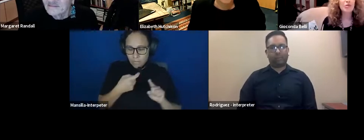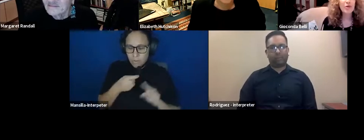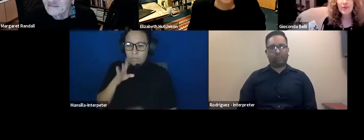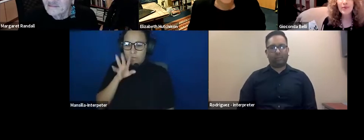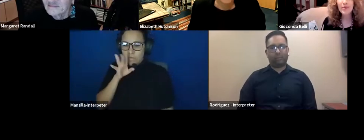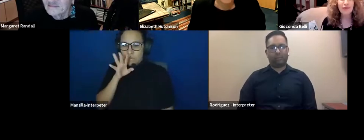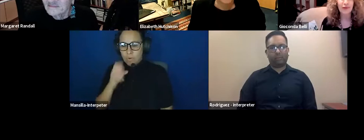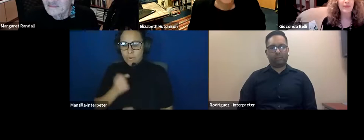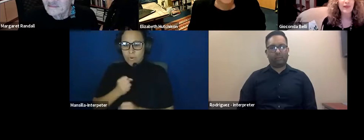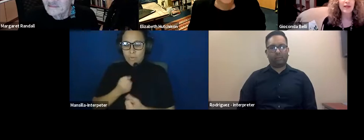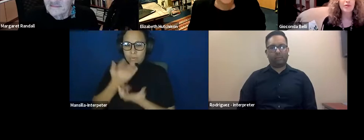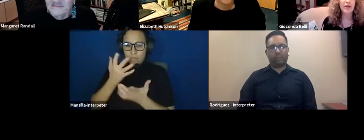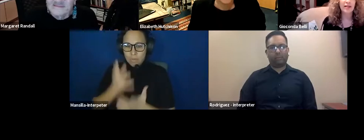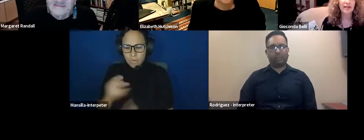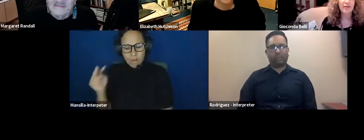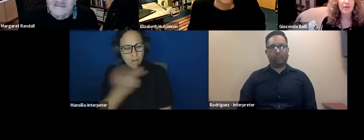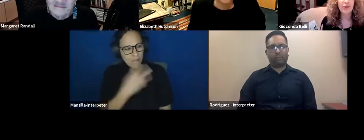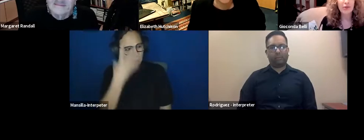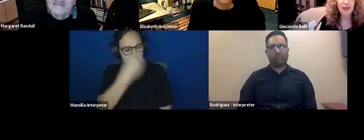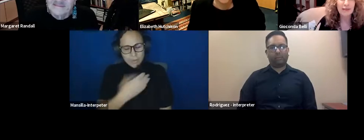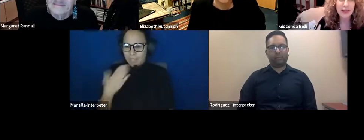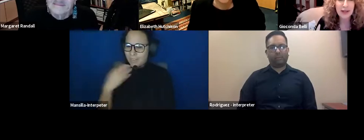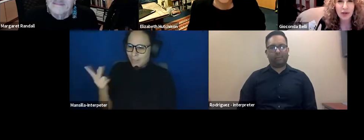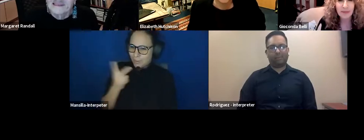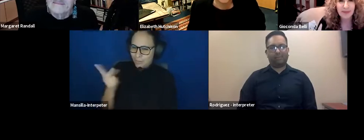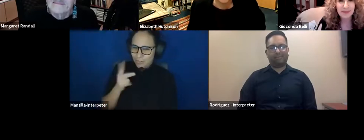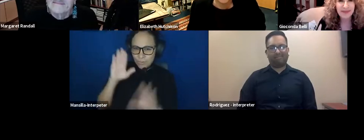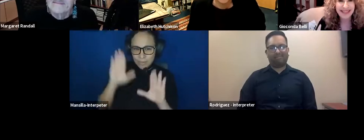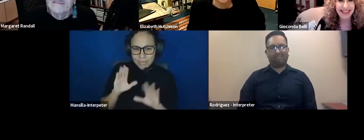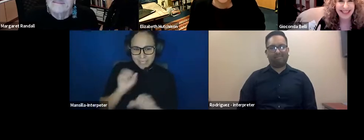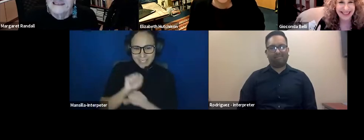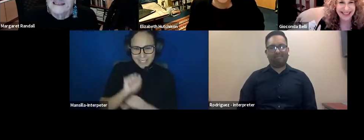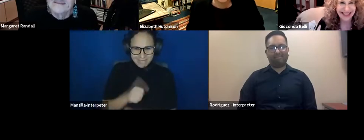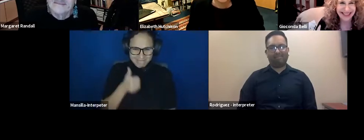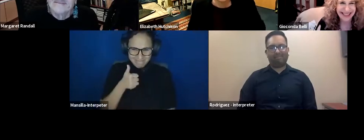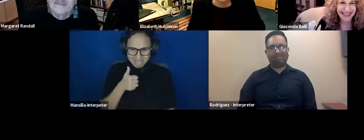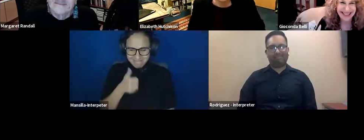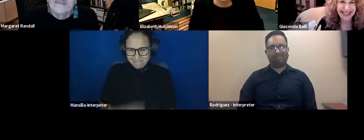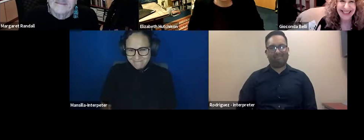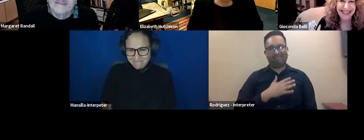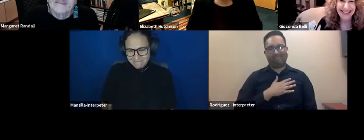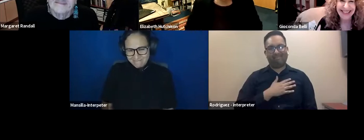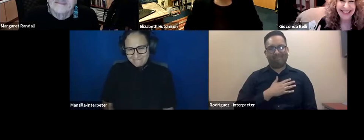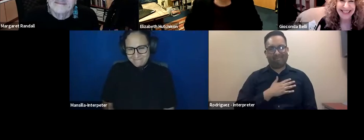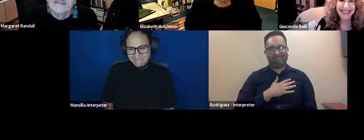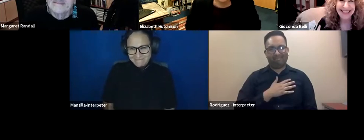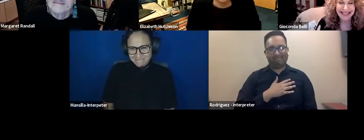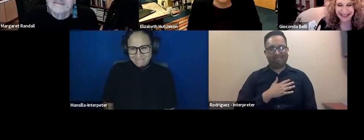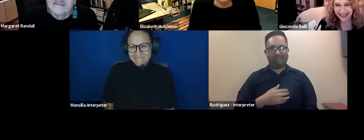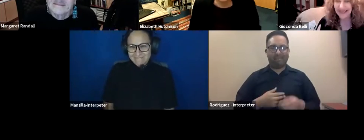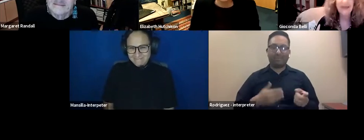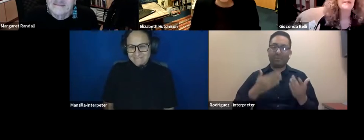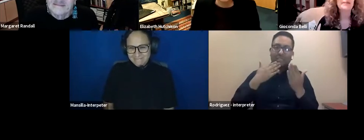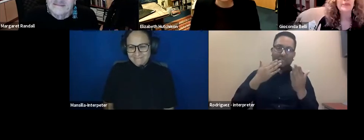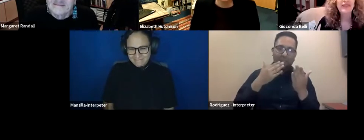it was so beautiful. Thank you, guys. You are doing an amazing job. Thank you. Thank you so much, Efrain and